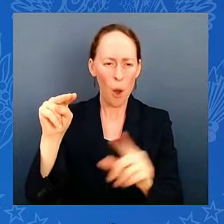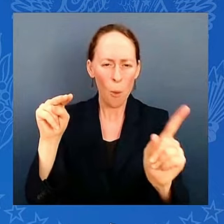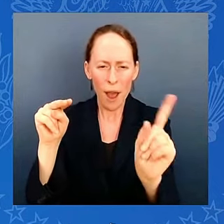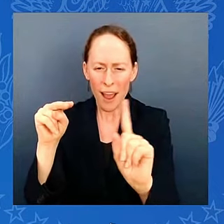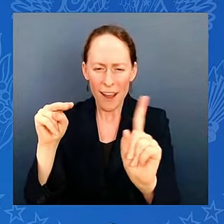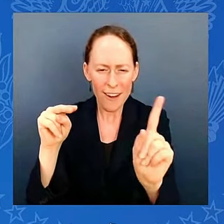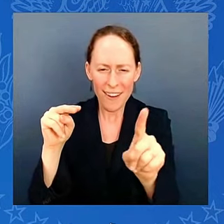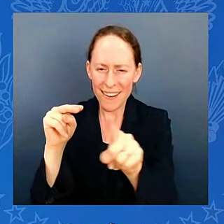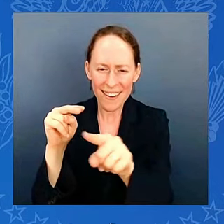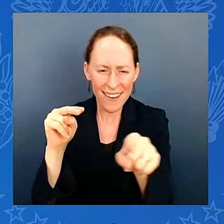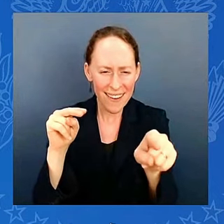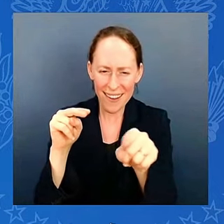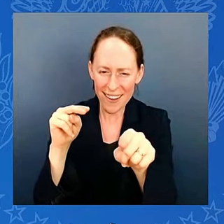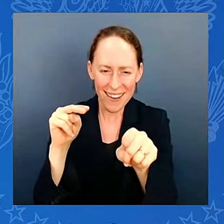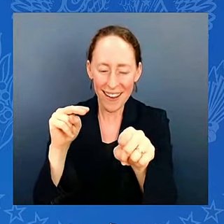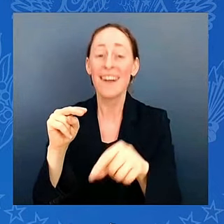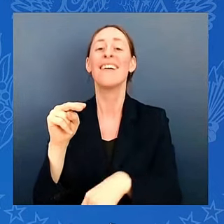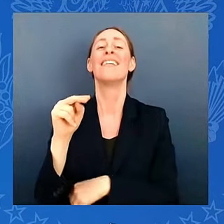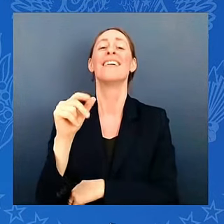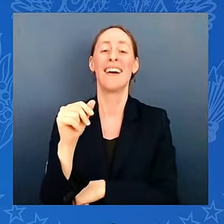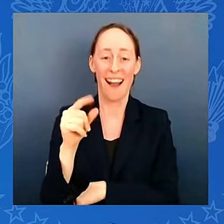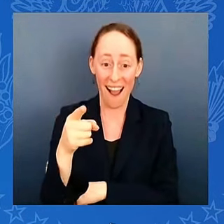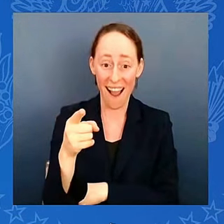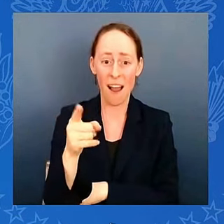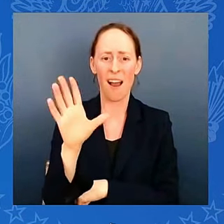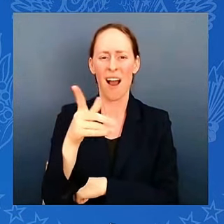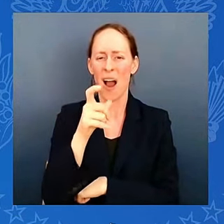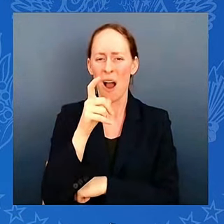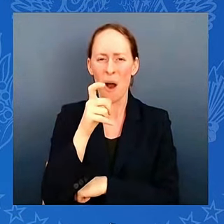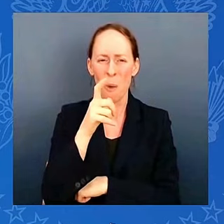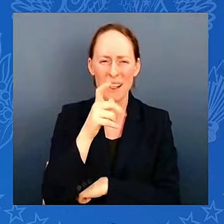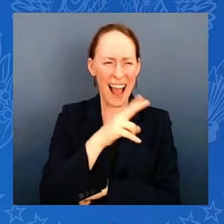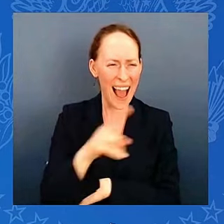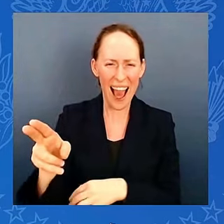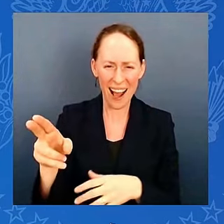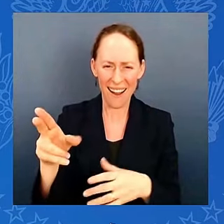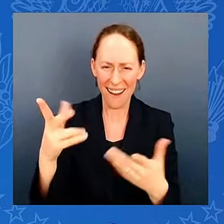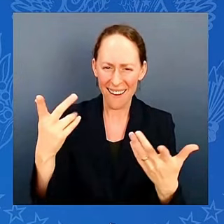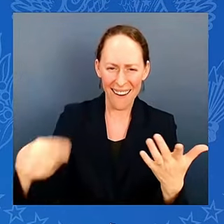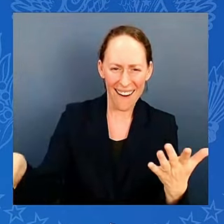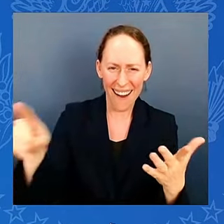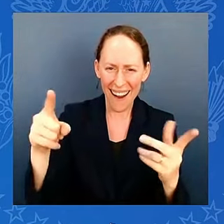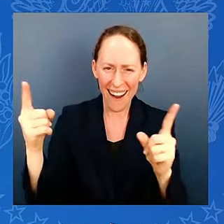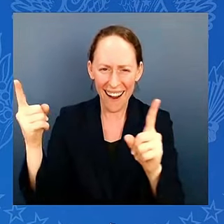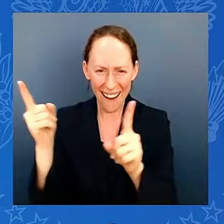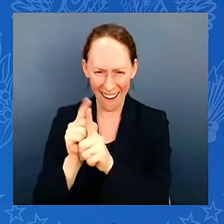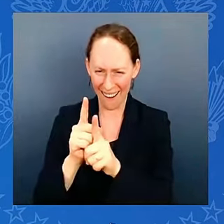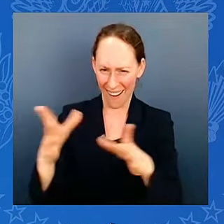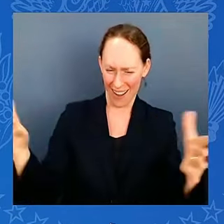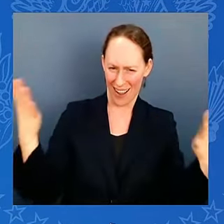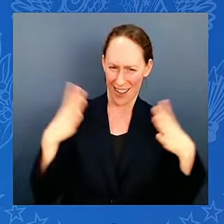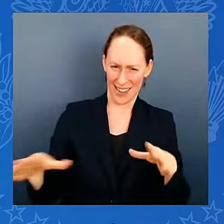I don't know who the hell Nathan's haberdasher is. I like his dress, man, I tell you. It's looking good, Nathan.